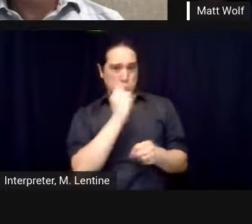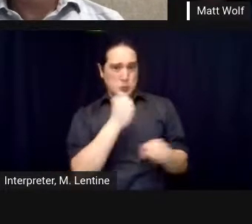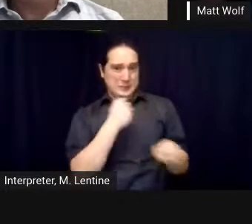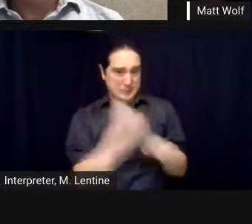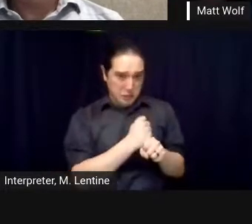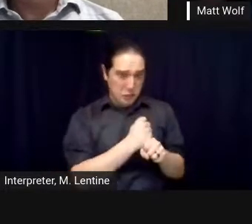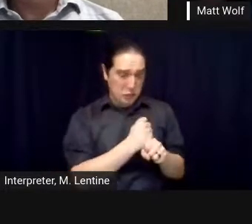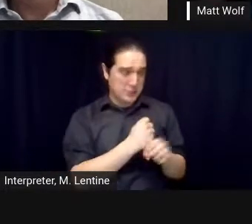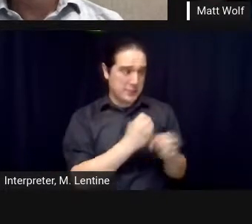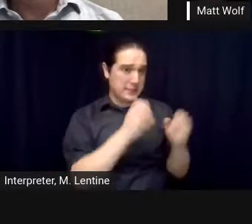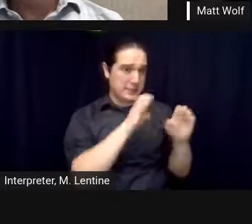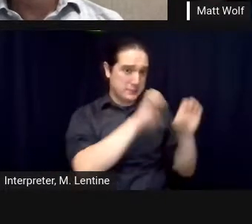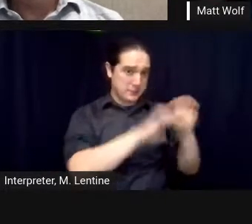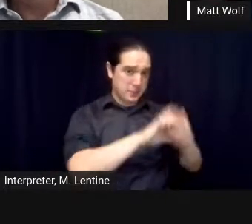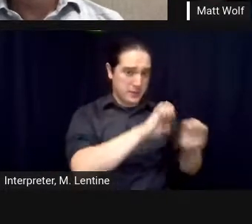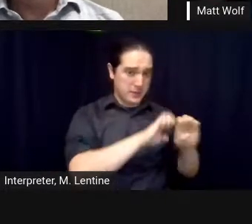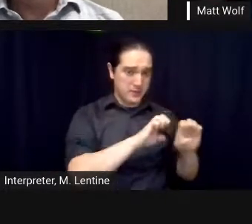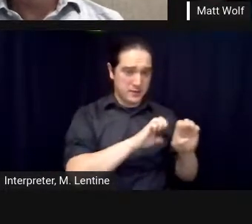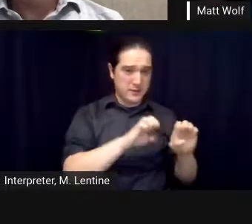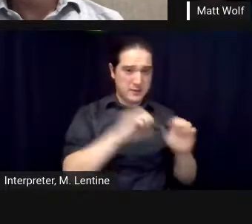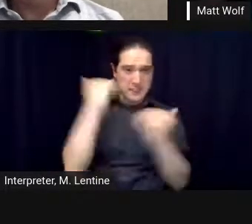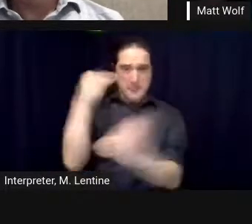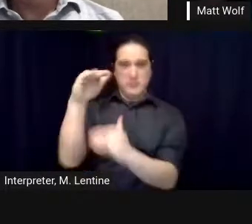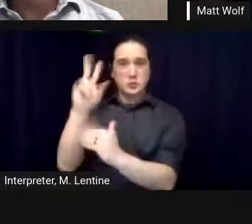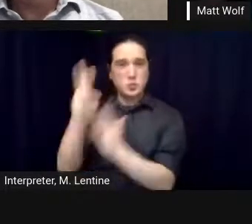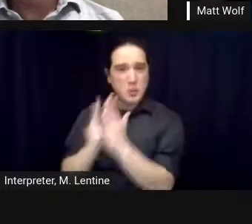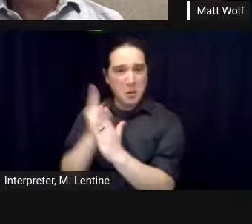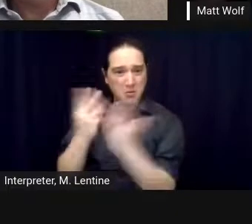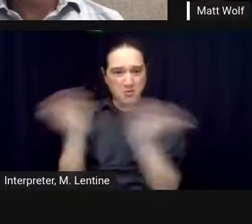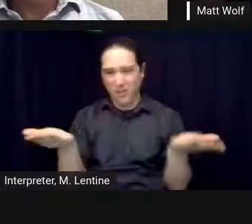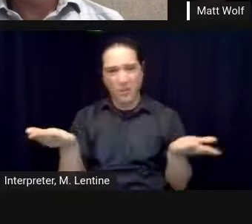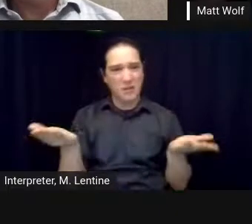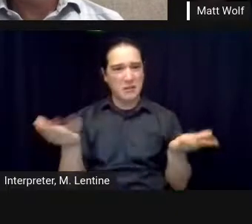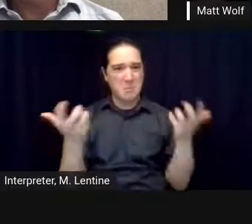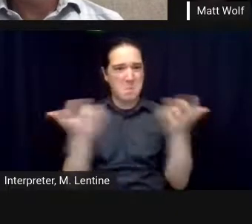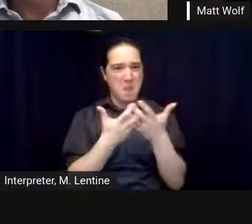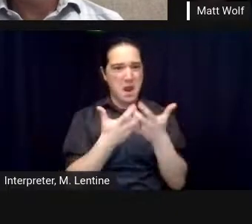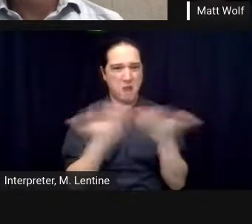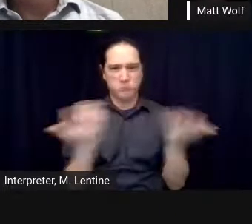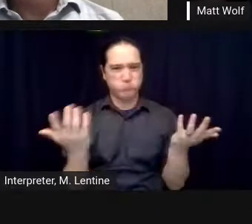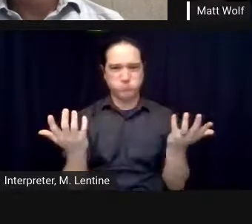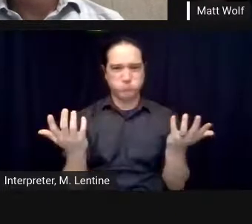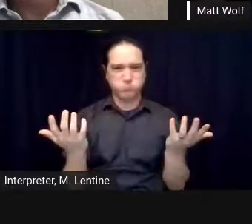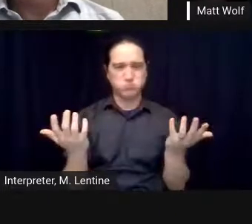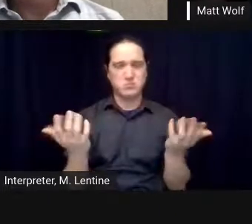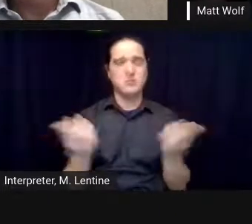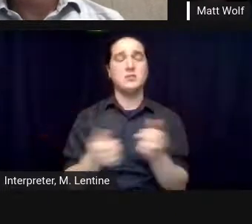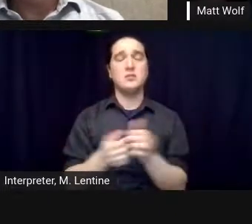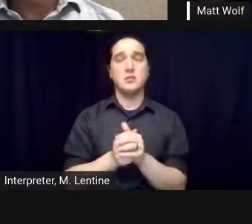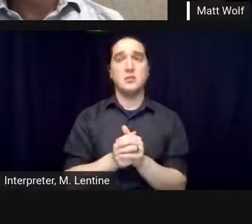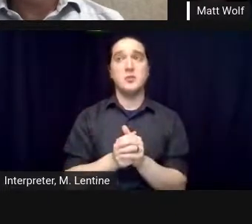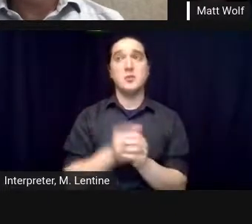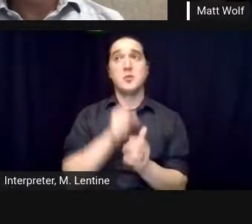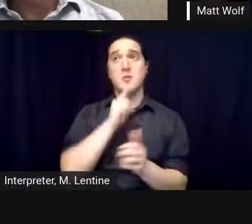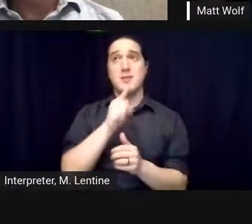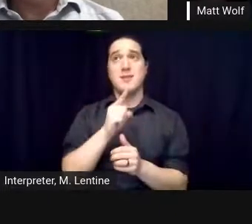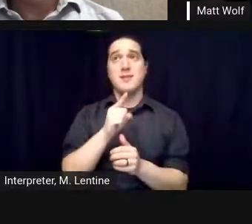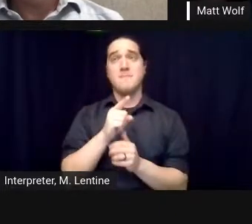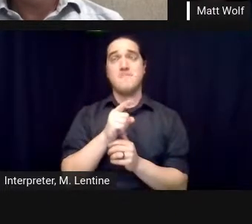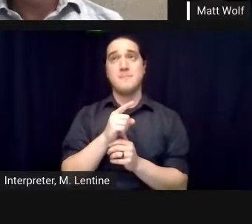biospherian or how to operate biosphere 2 and the really amazing thing which i think has a huge amount of relevance